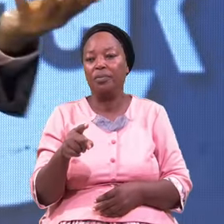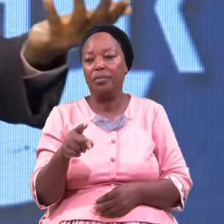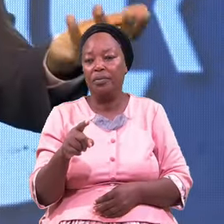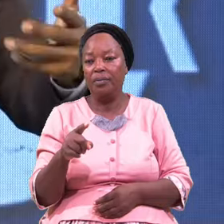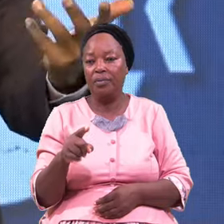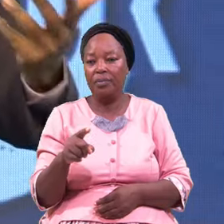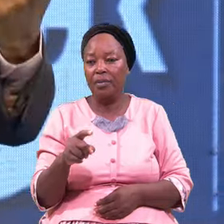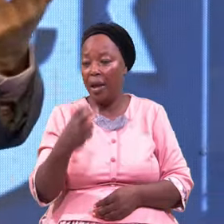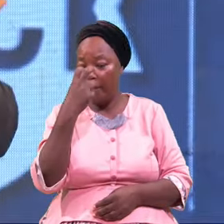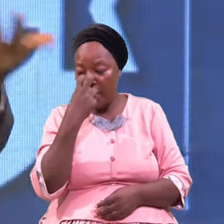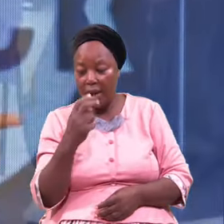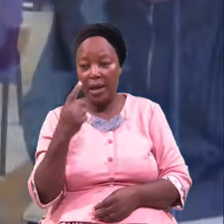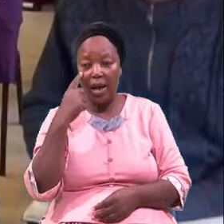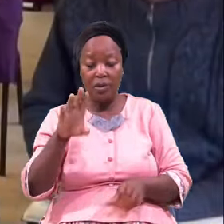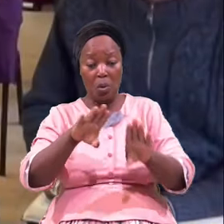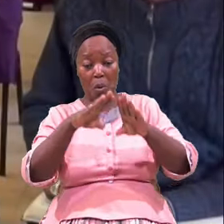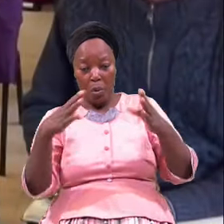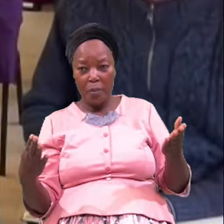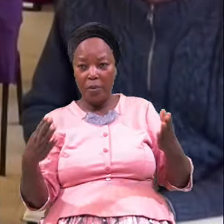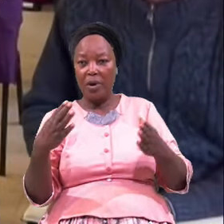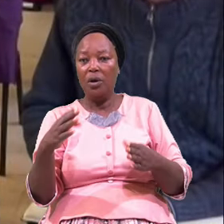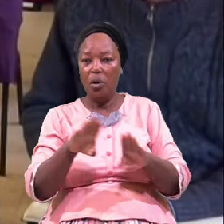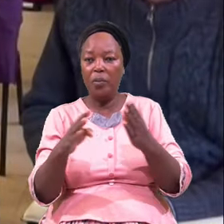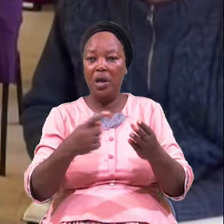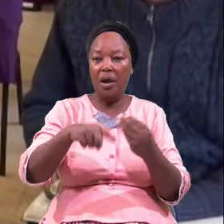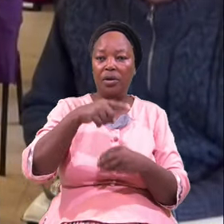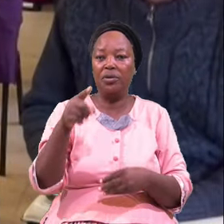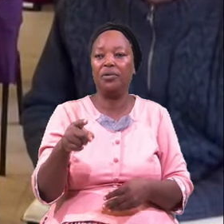Blind eyes Open Opening Around you